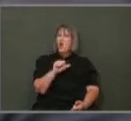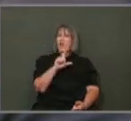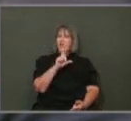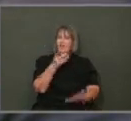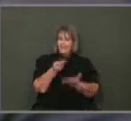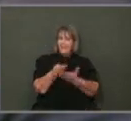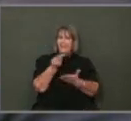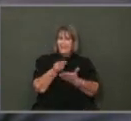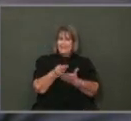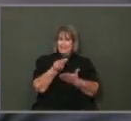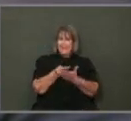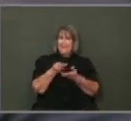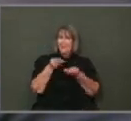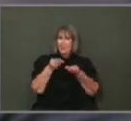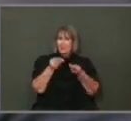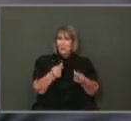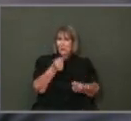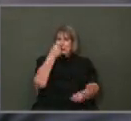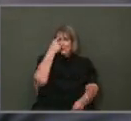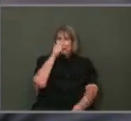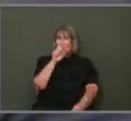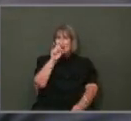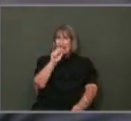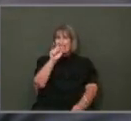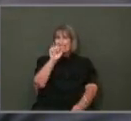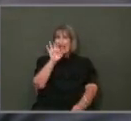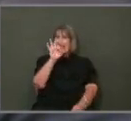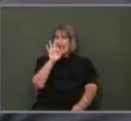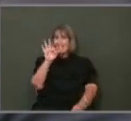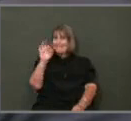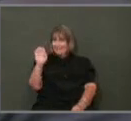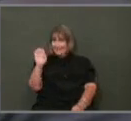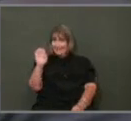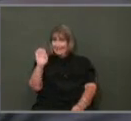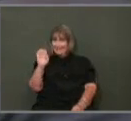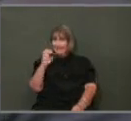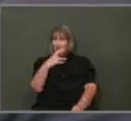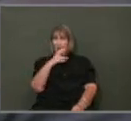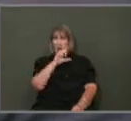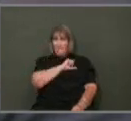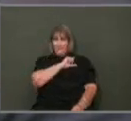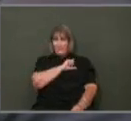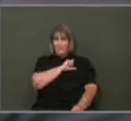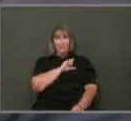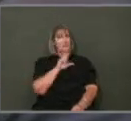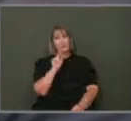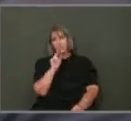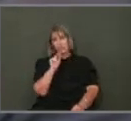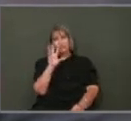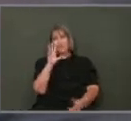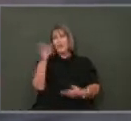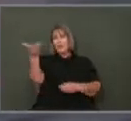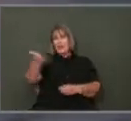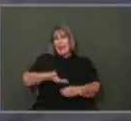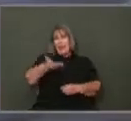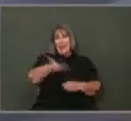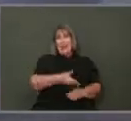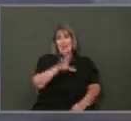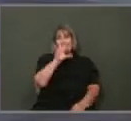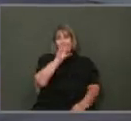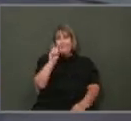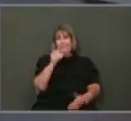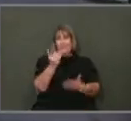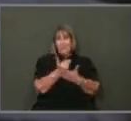do make a big difference in the community. Additional safe officers? No. No. No. Those 50 officers are going to be used